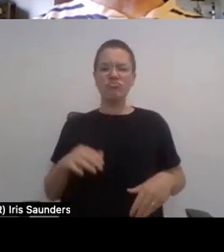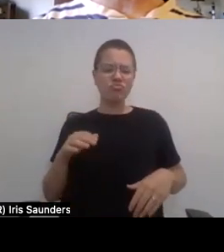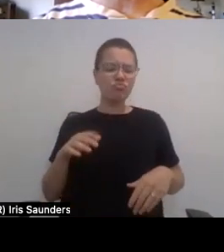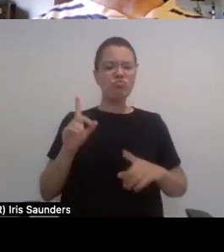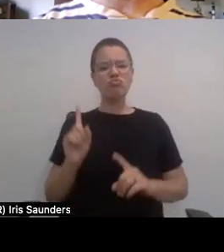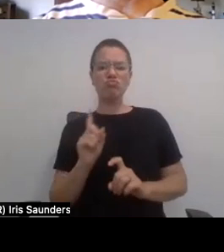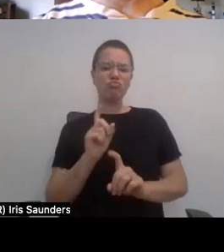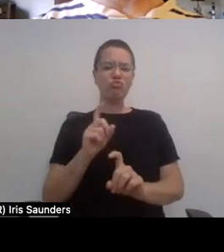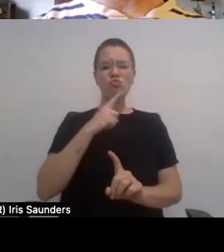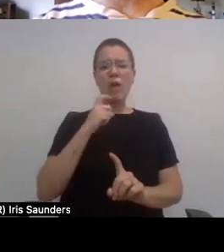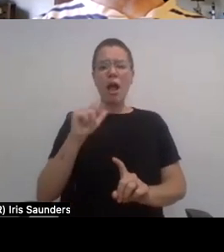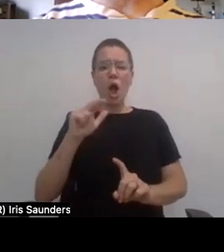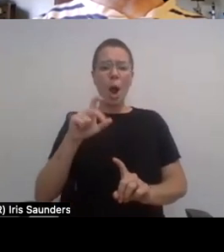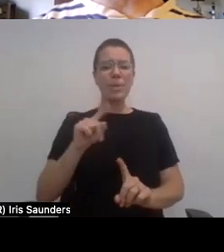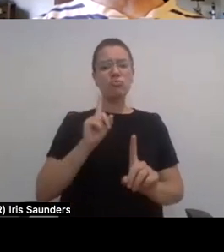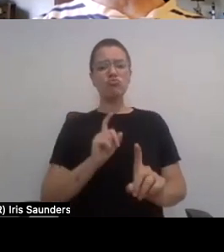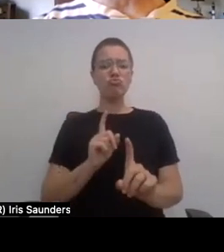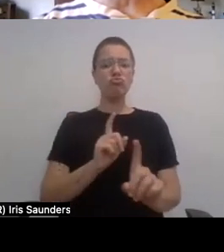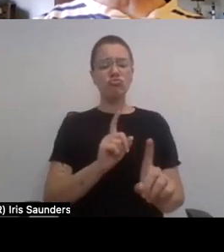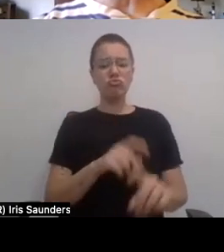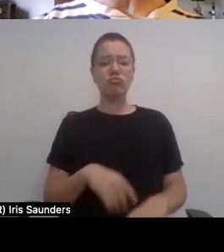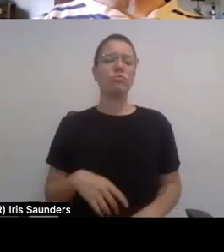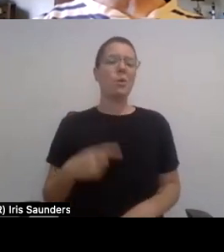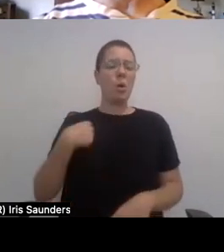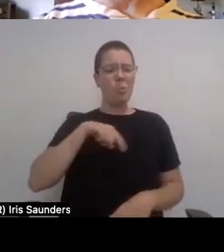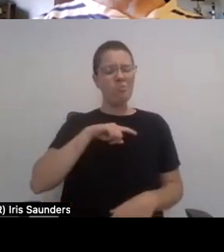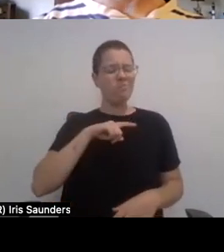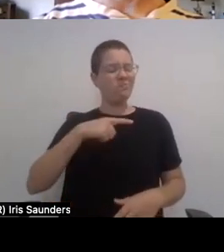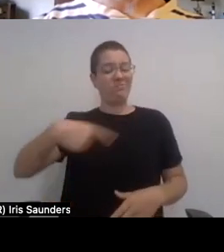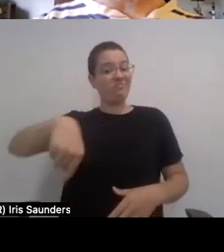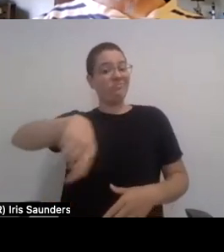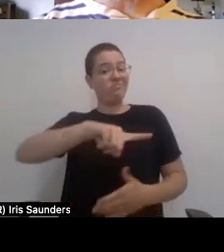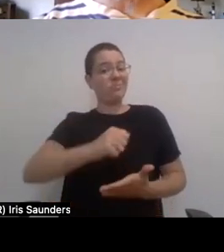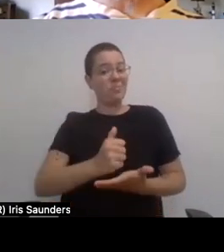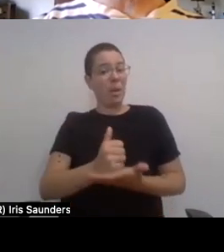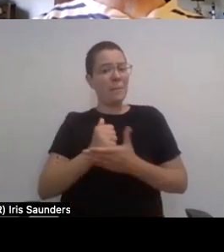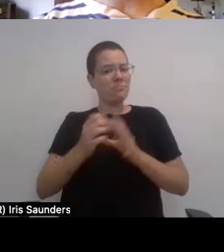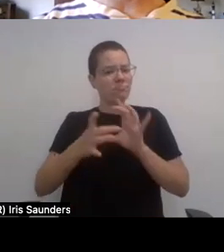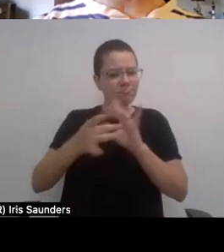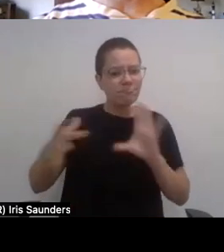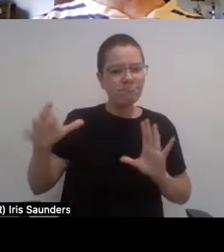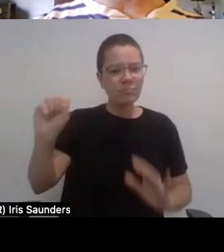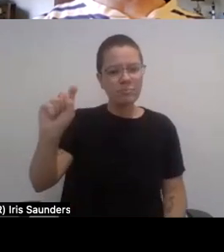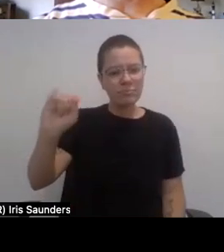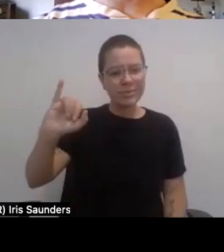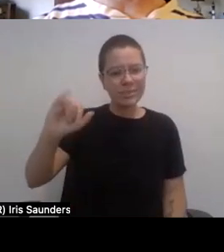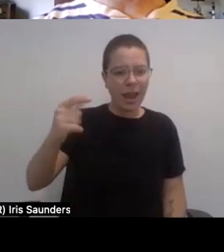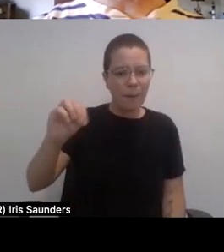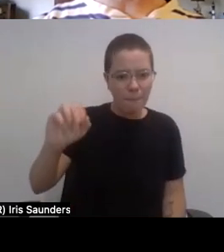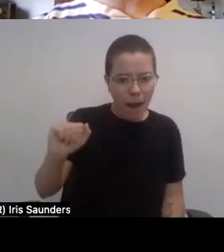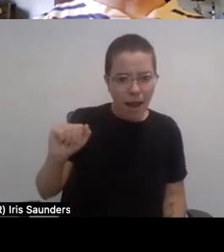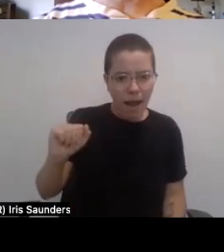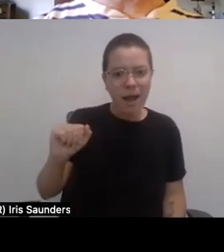silver screen. And they're helping break out of the stigmatic Hollywood tropes to create authentic, empowering representation.